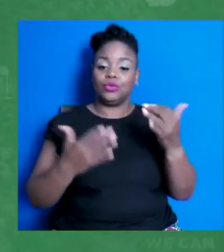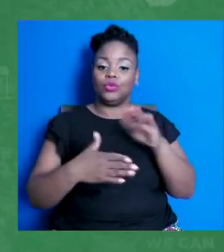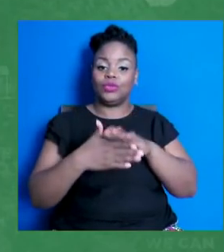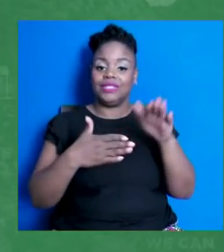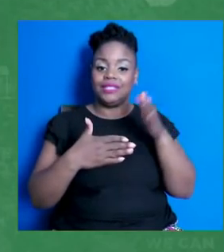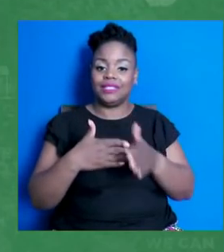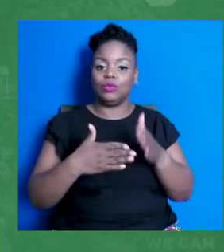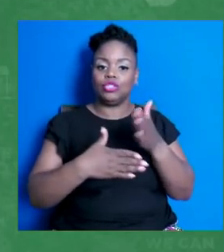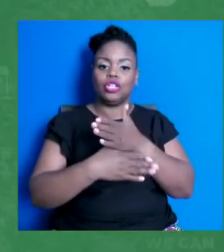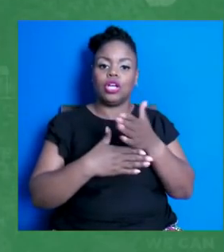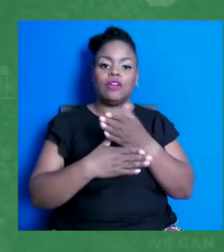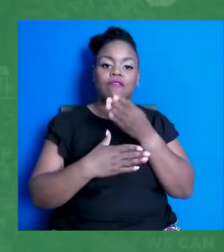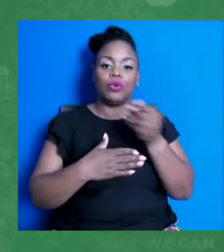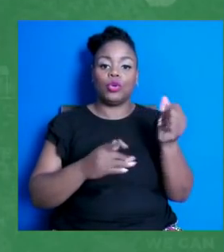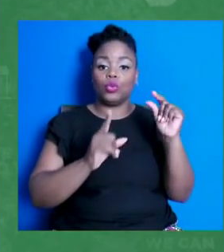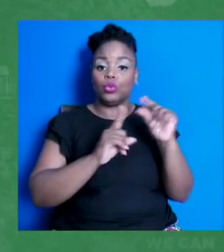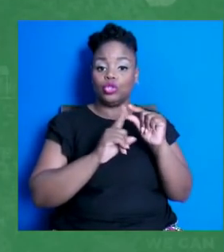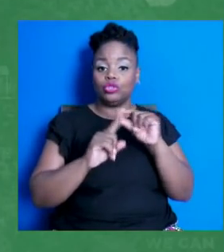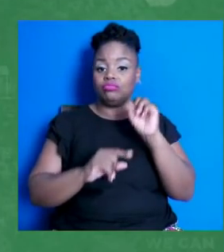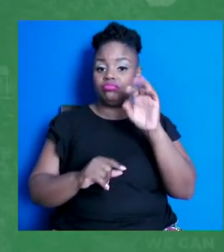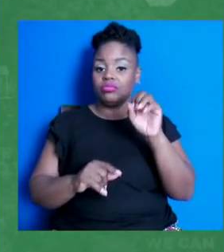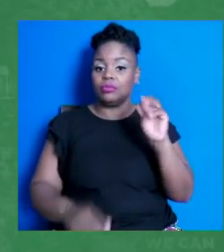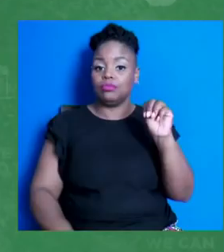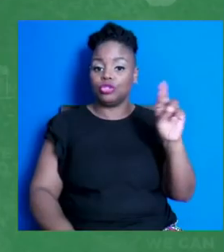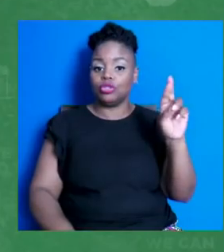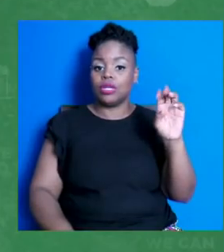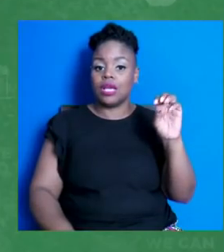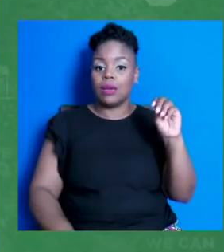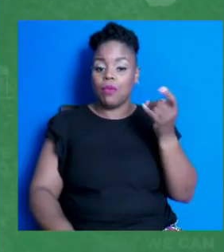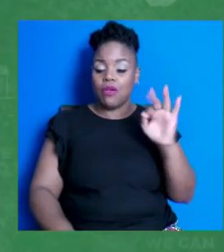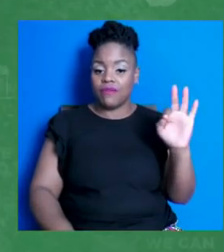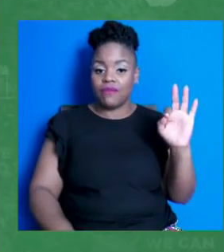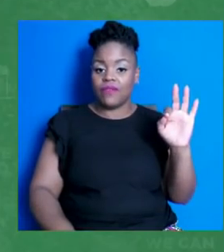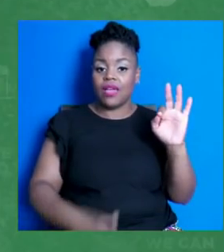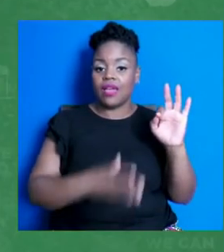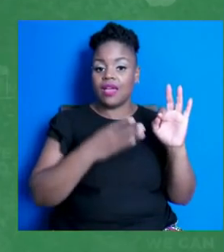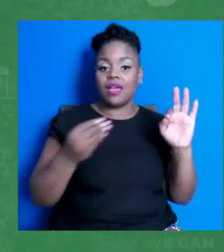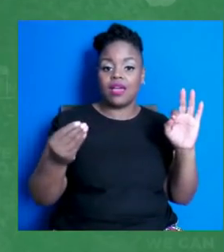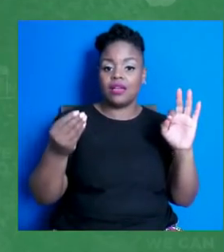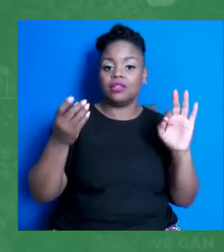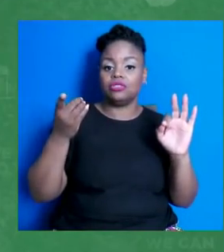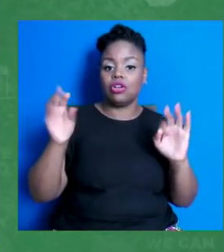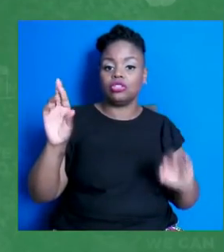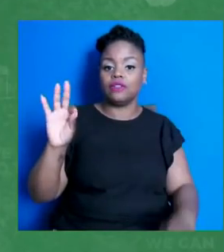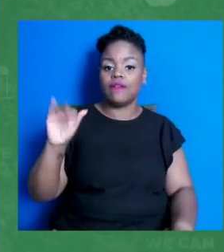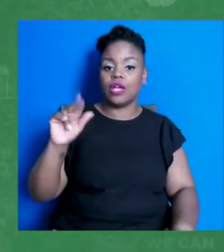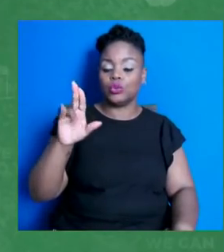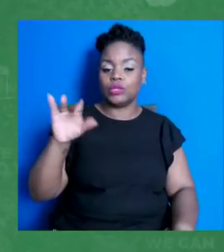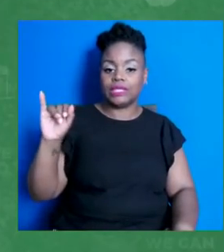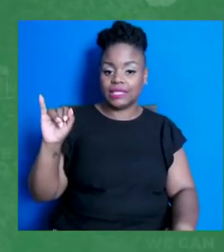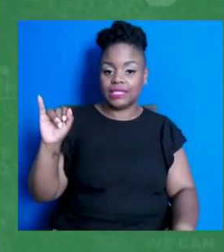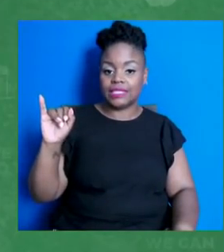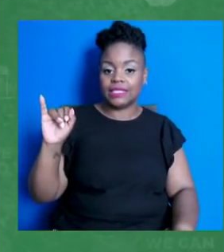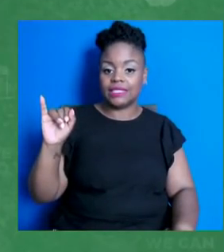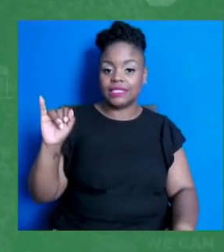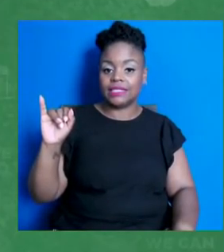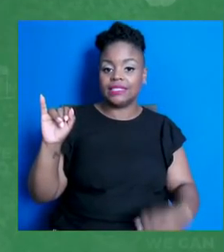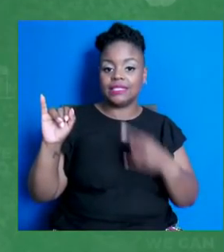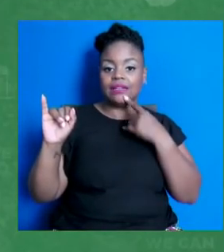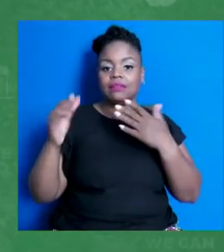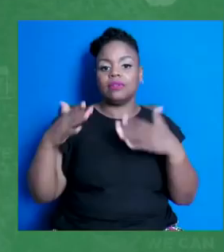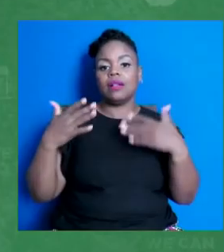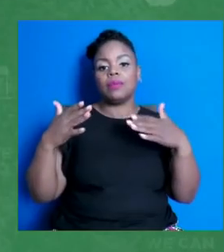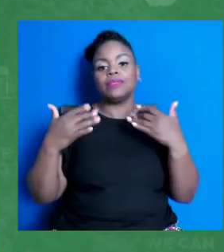As Mr. Emhoff and Dr. Fauci stated earlier, there are a lot of people out there who still need to get vaccinated.